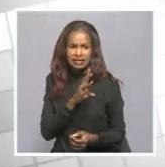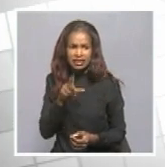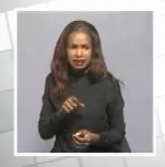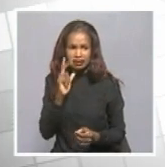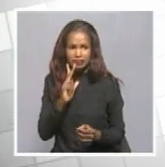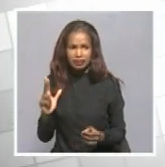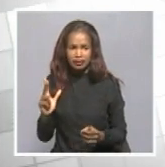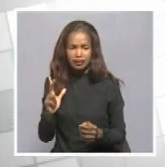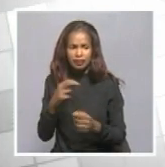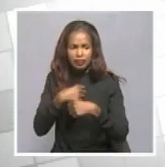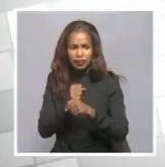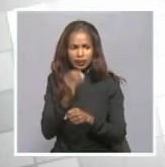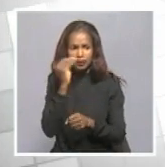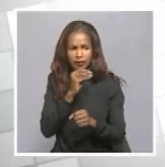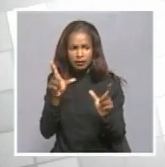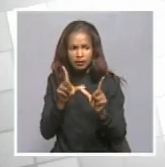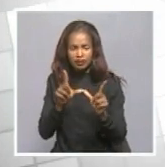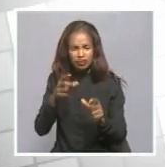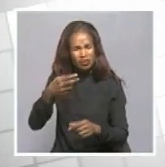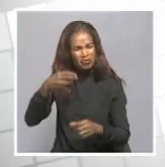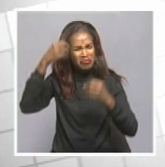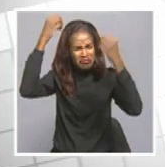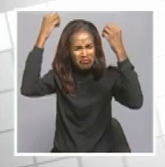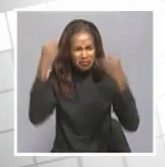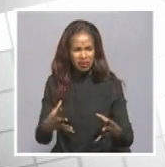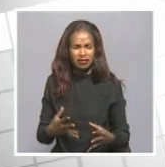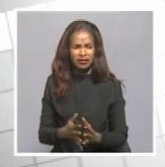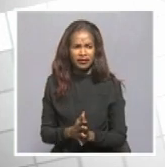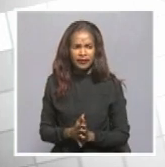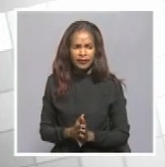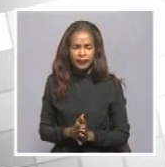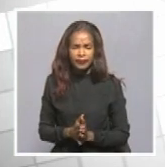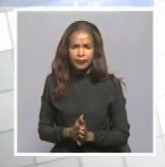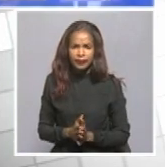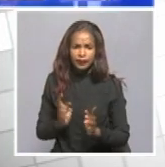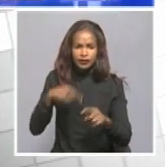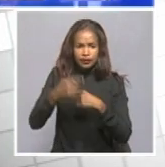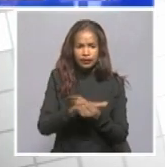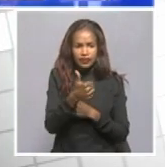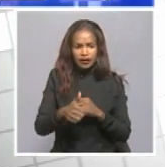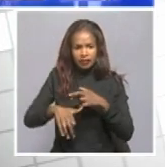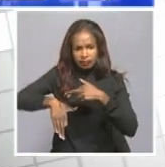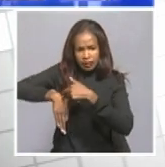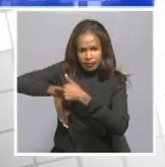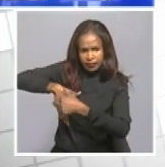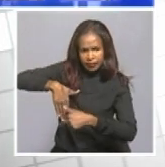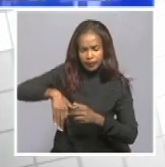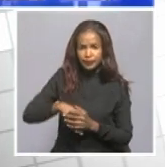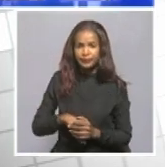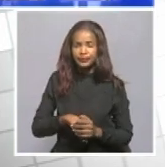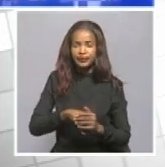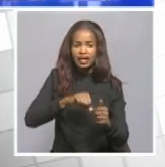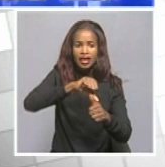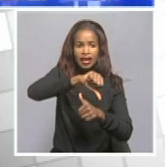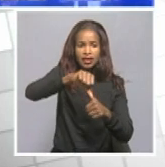on the food banking window. So it's a higher number than anywhere else in the country. Lastly, we understand that social workers are also